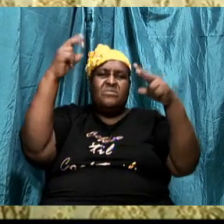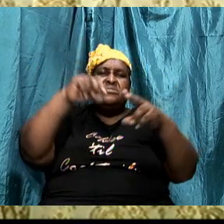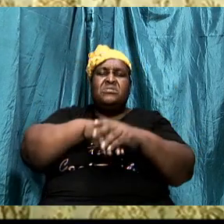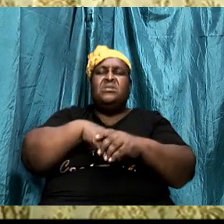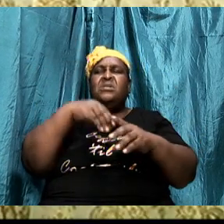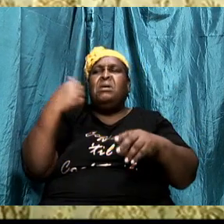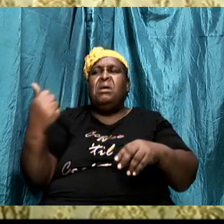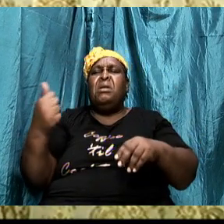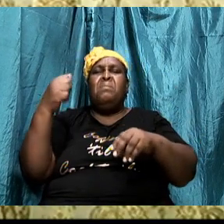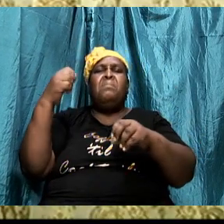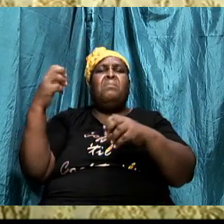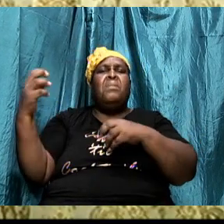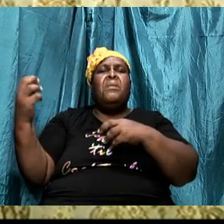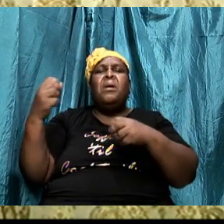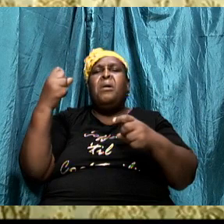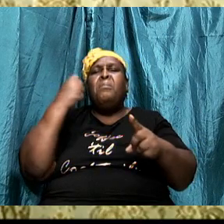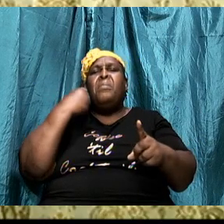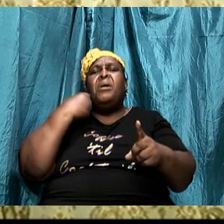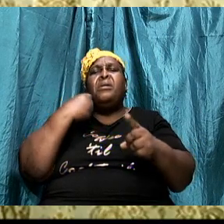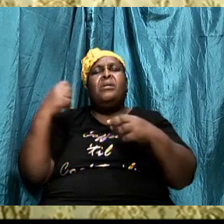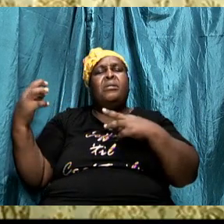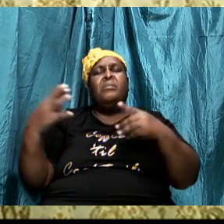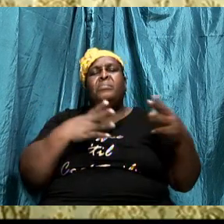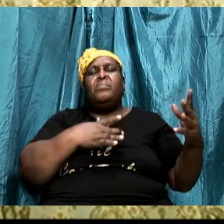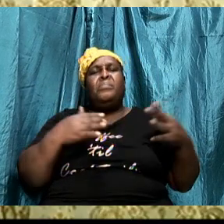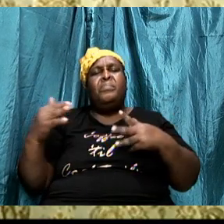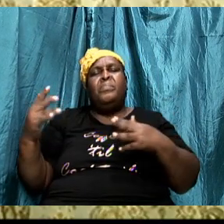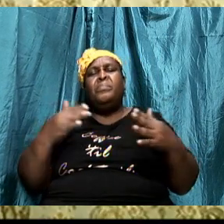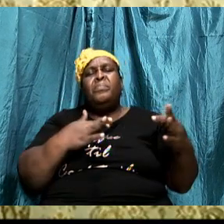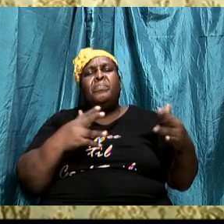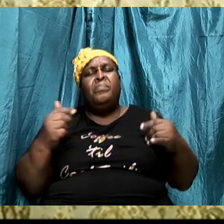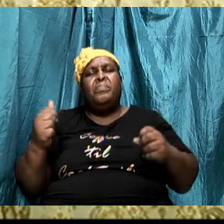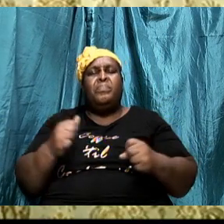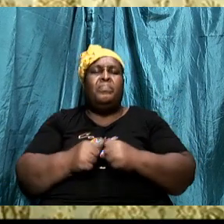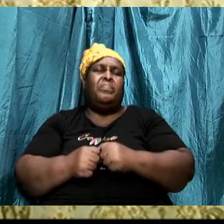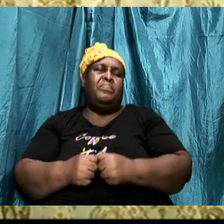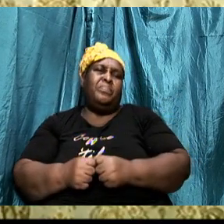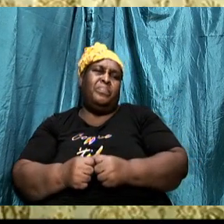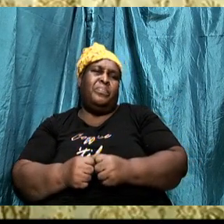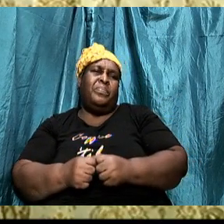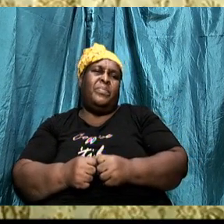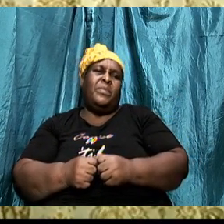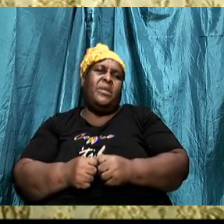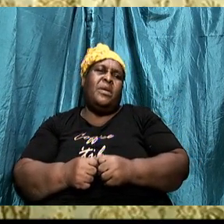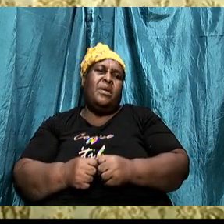We were on the last week. We finished on the point